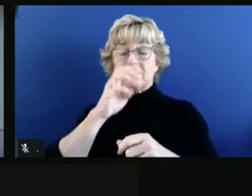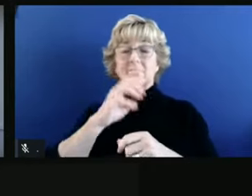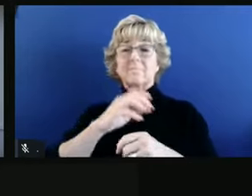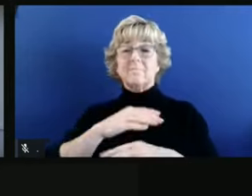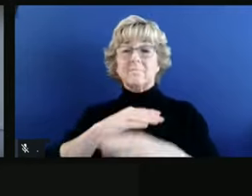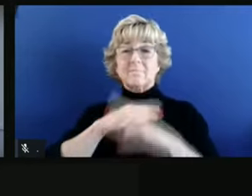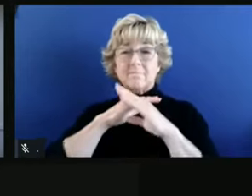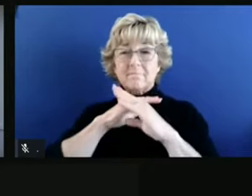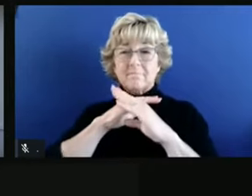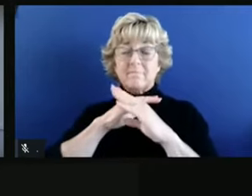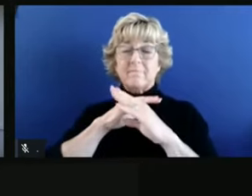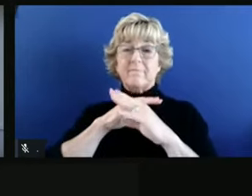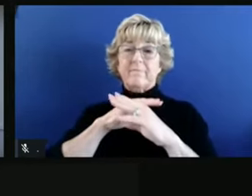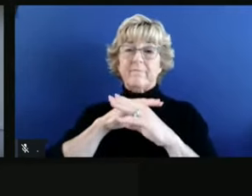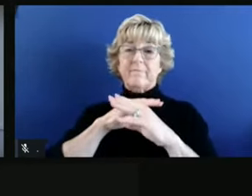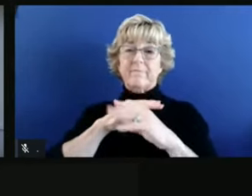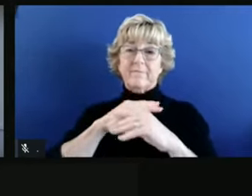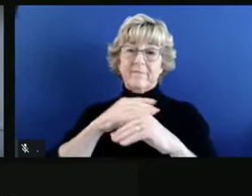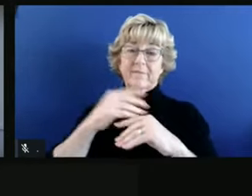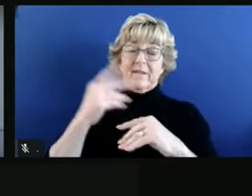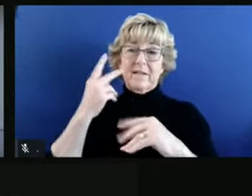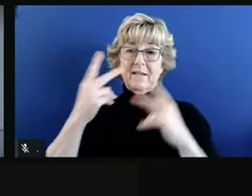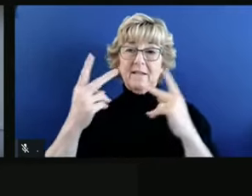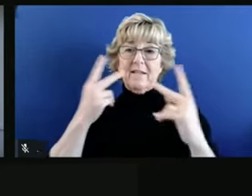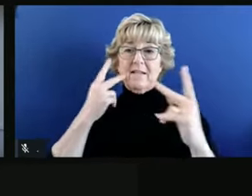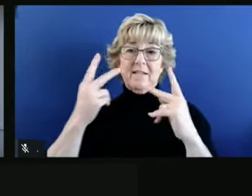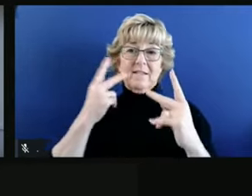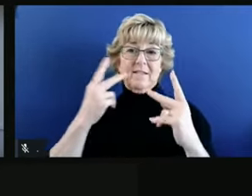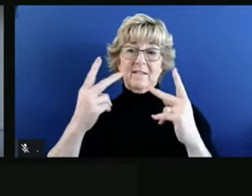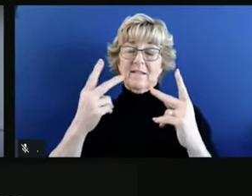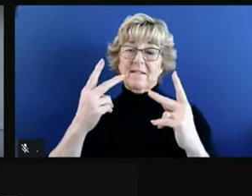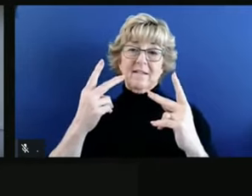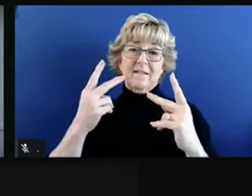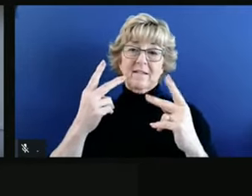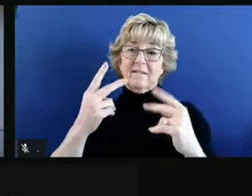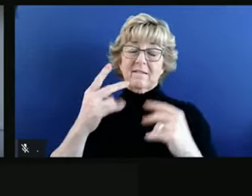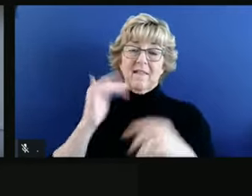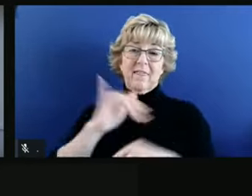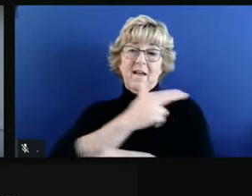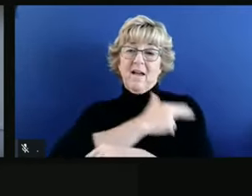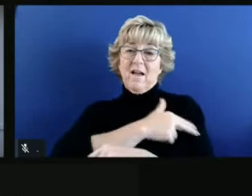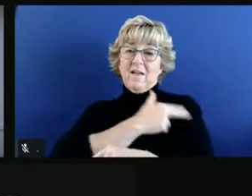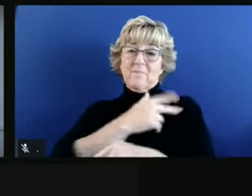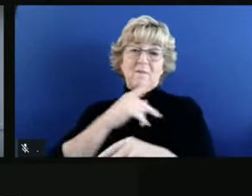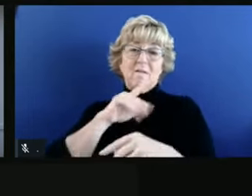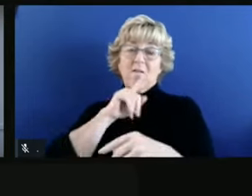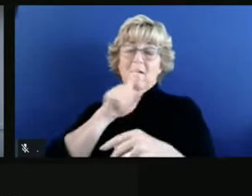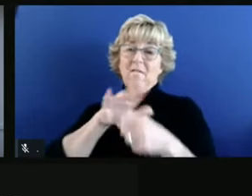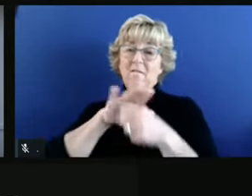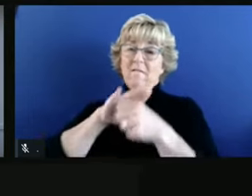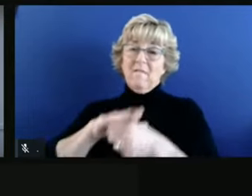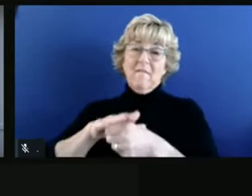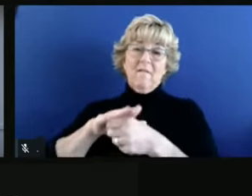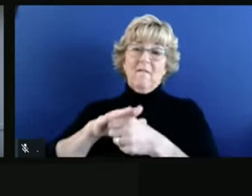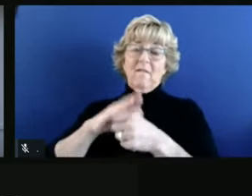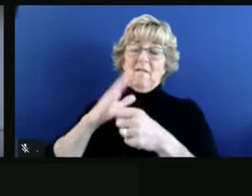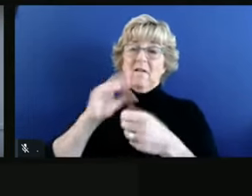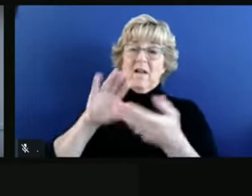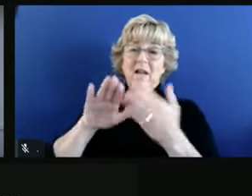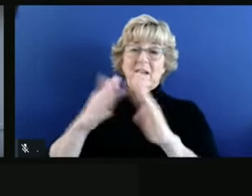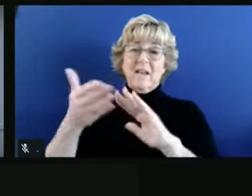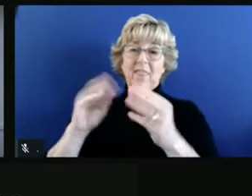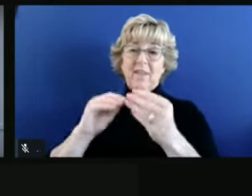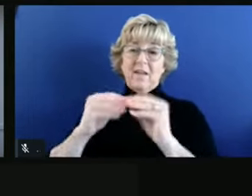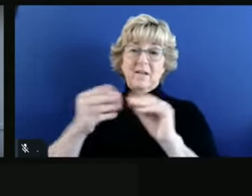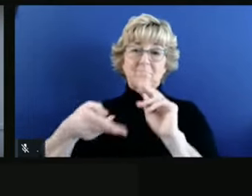in advance of needing to see the pictures of hospitals that are overwhelmed and death numbers higher than we've ever seen before.